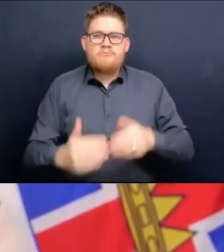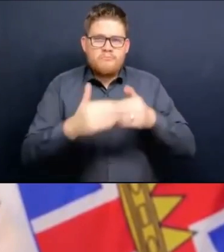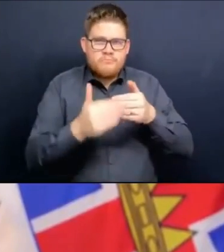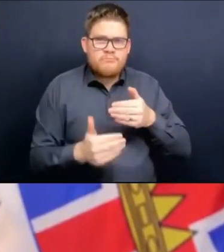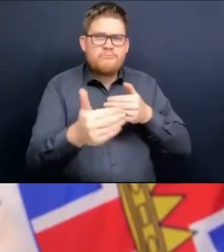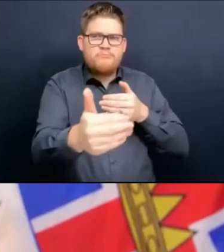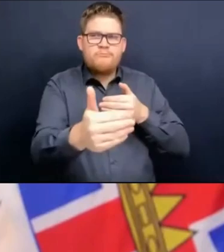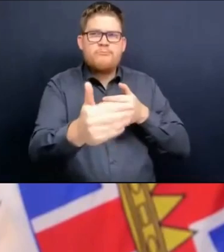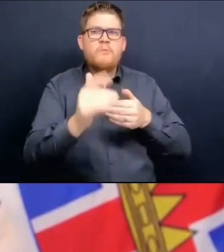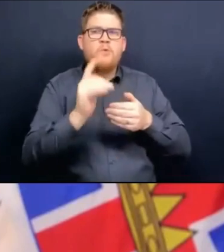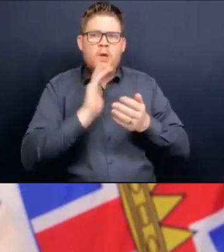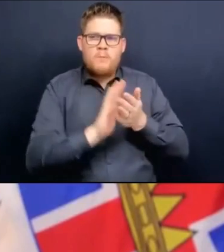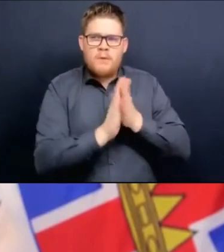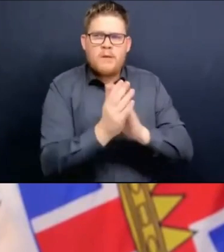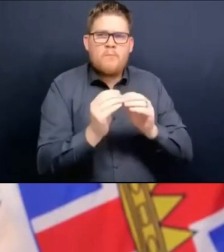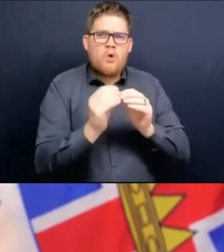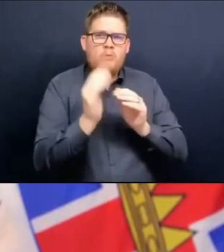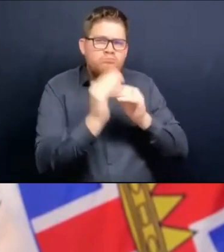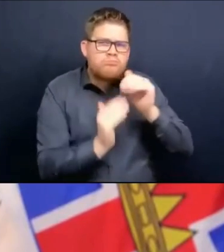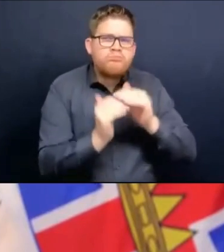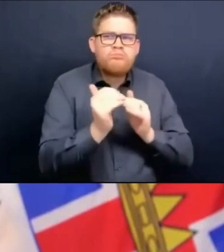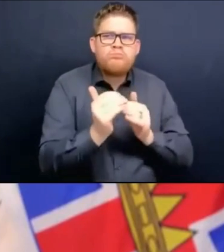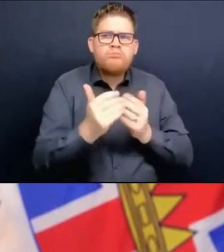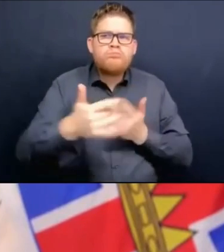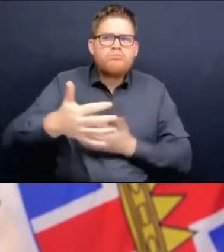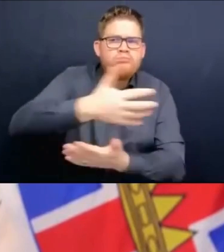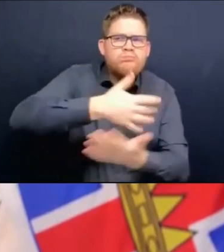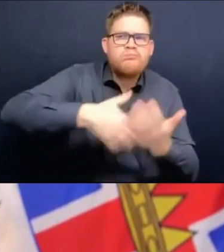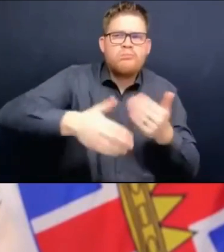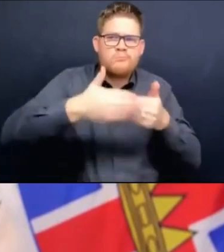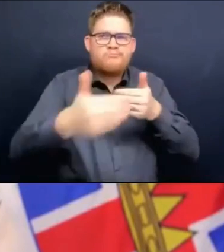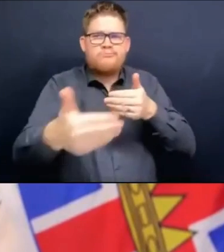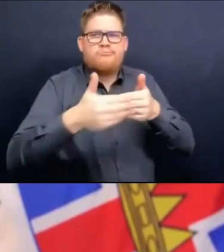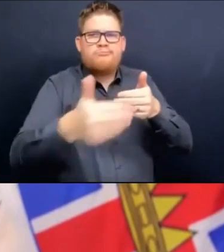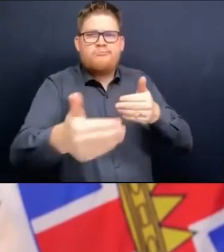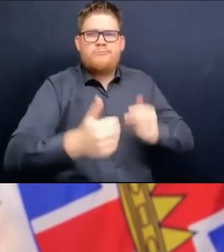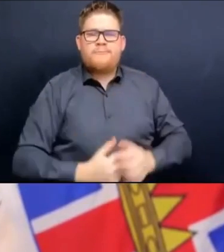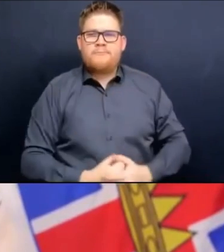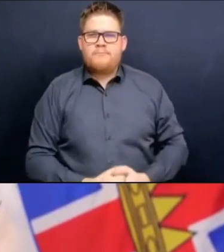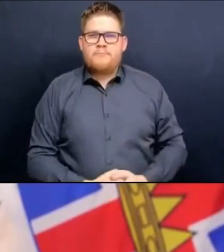discretionary settings. Richard, do you have a follow-up?